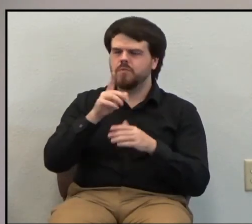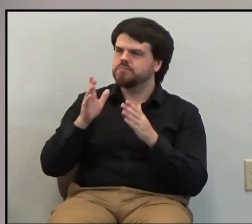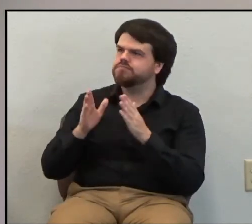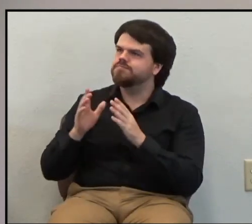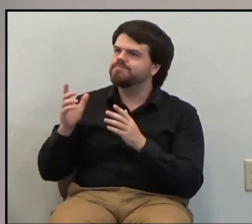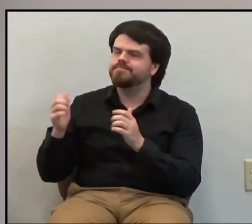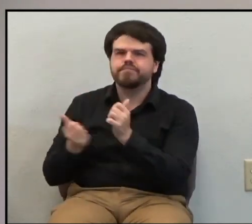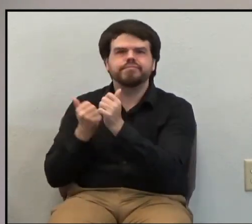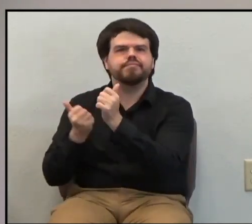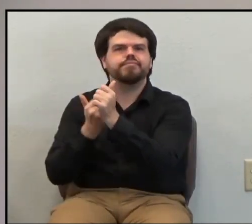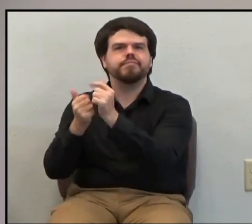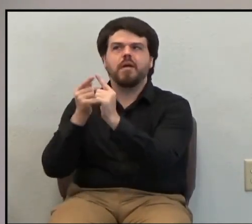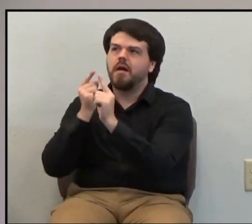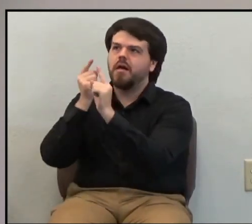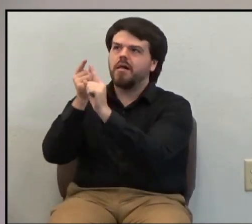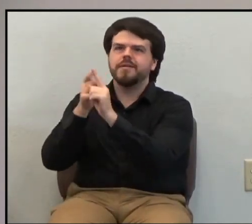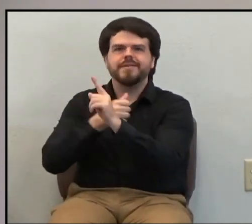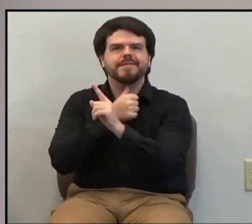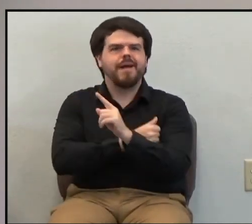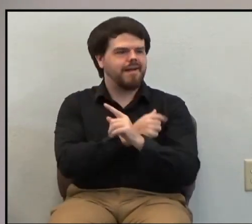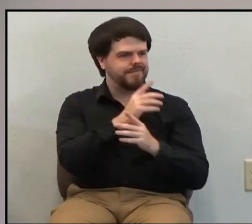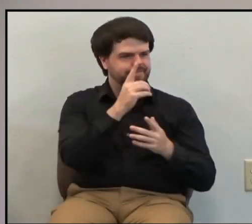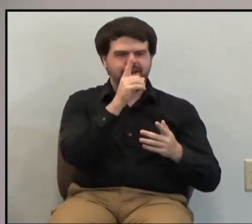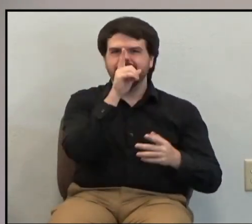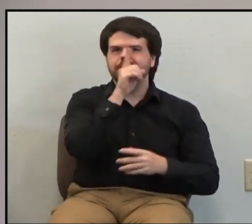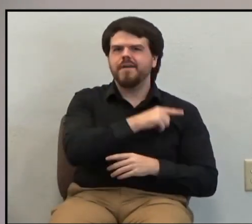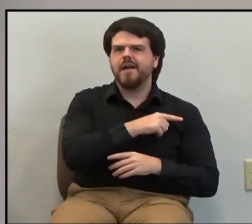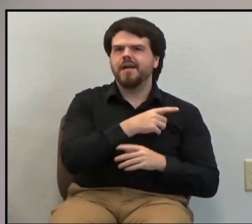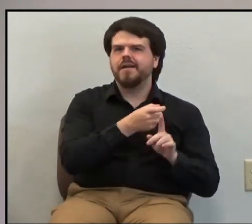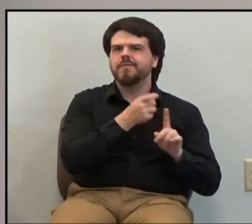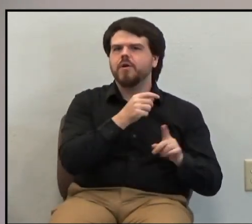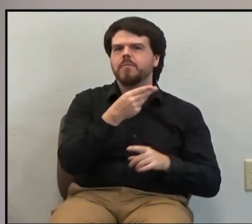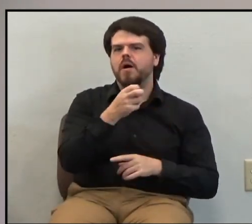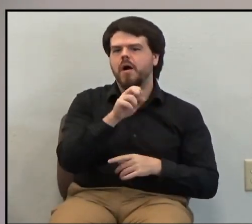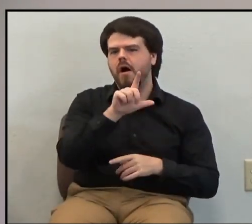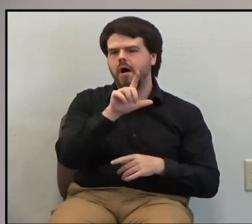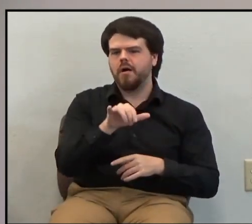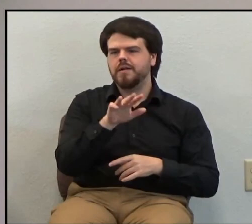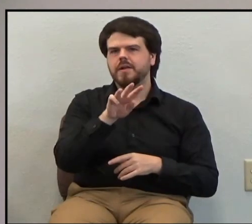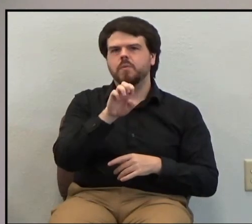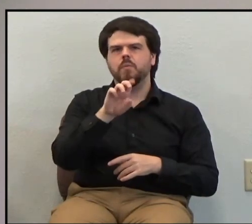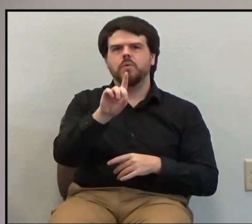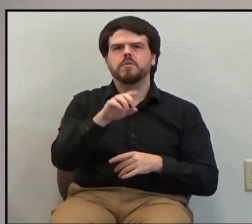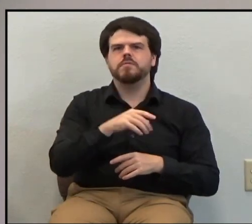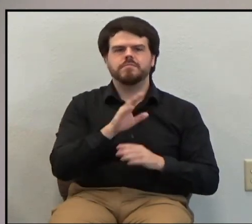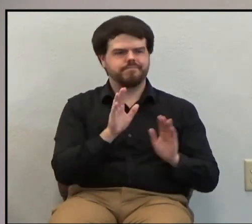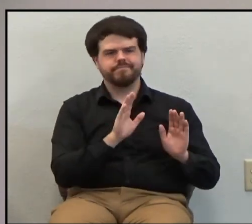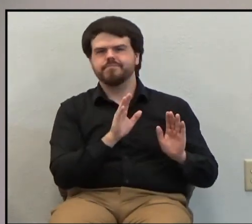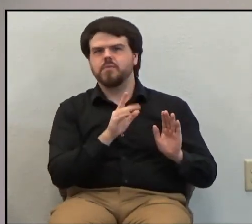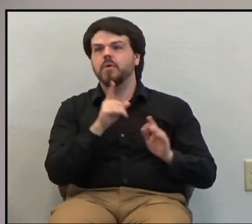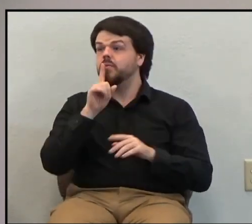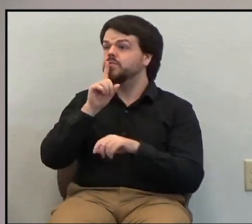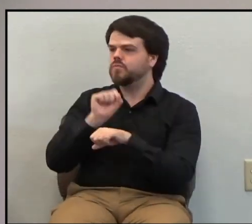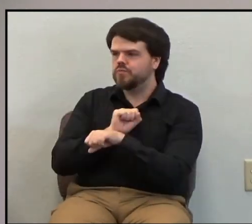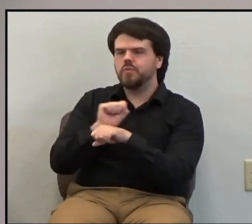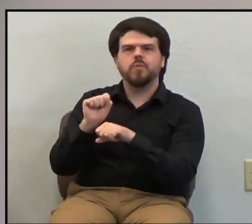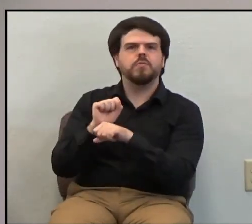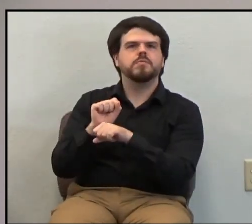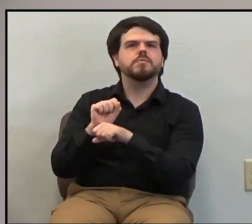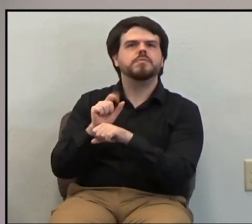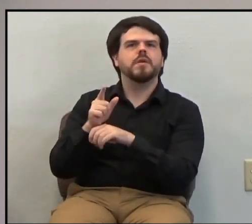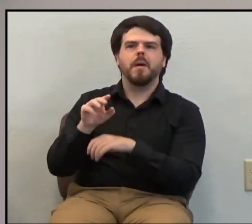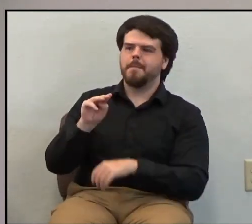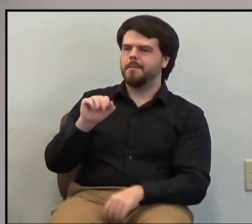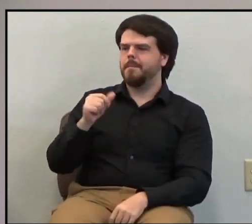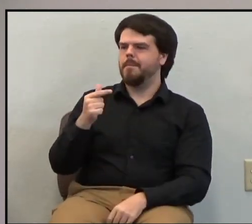isn't a fantasy from Hollywood, but which is real and pleases the God of heaven. He